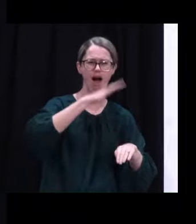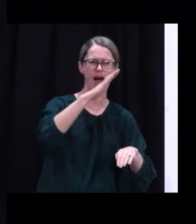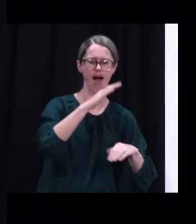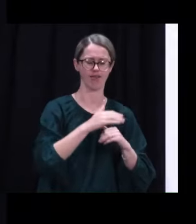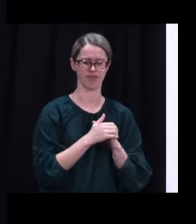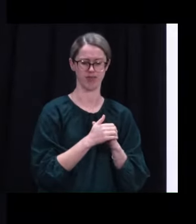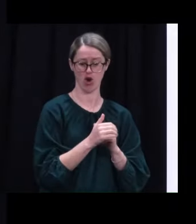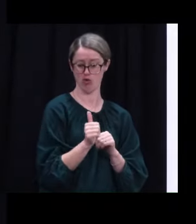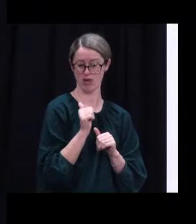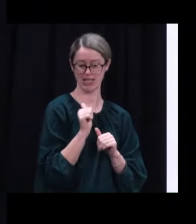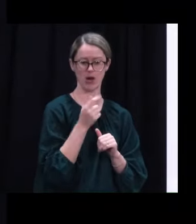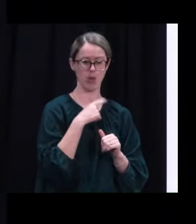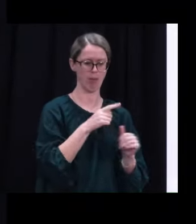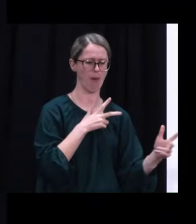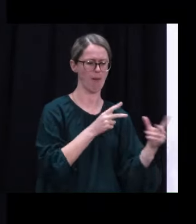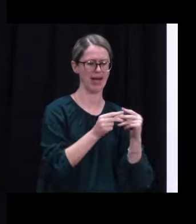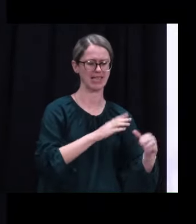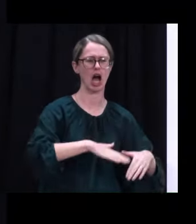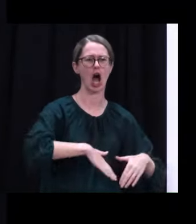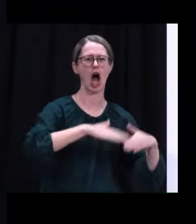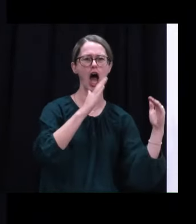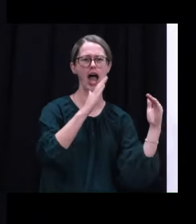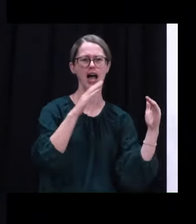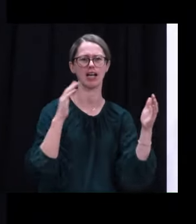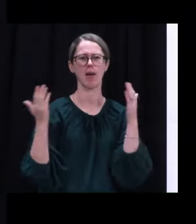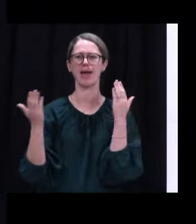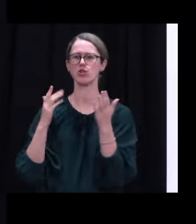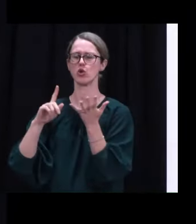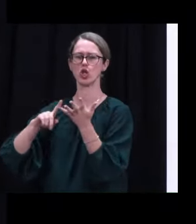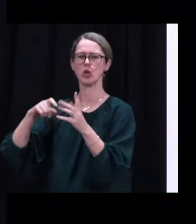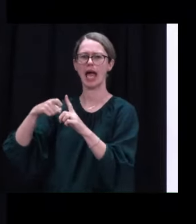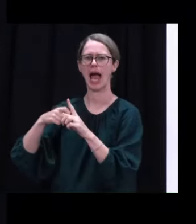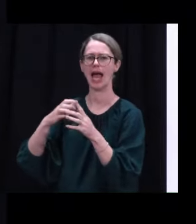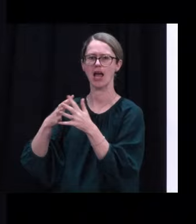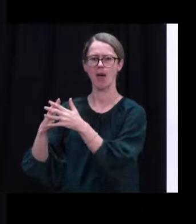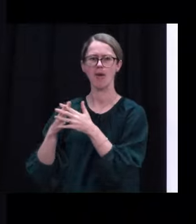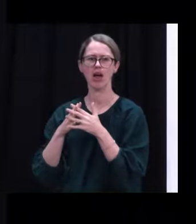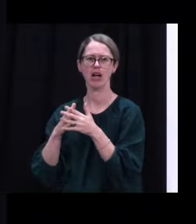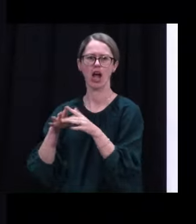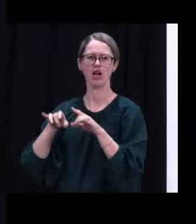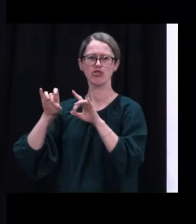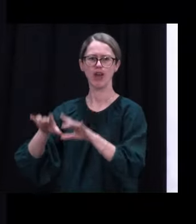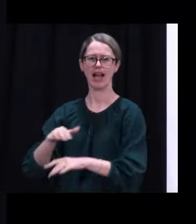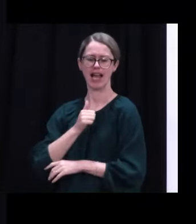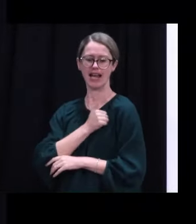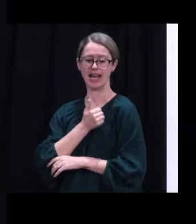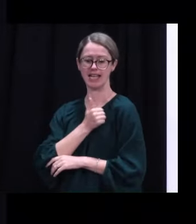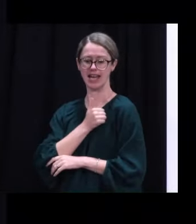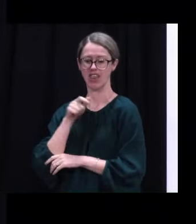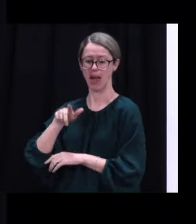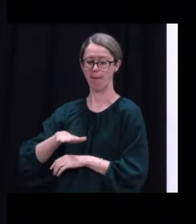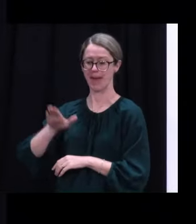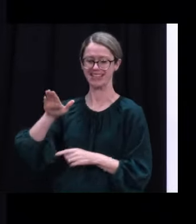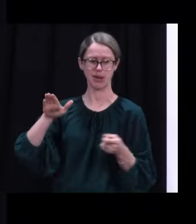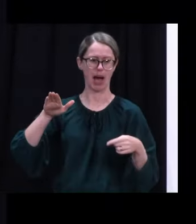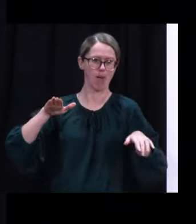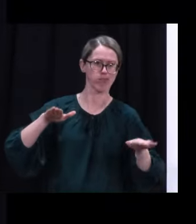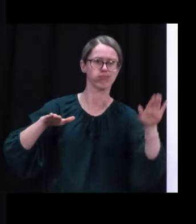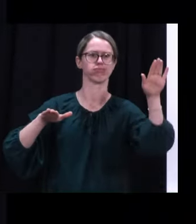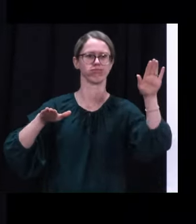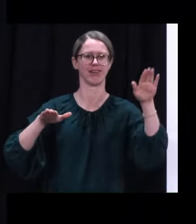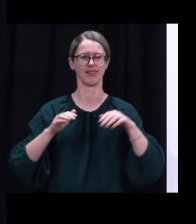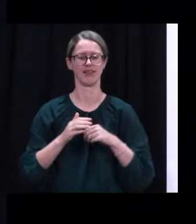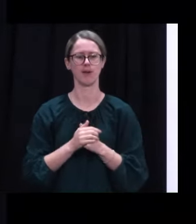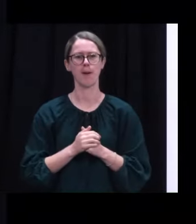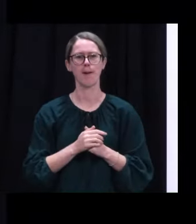capita than countries like the UK, the US, Australia, and Canada were at their peaks. However,